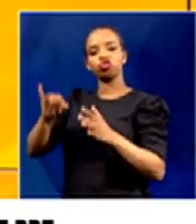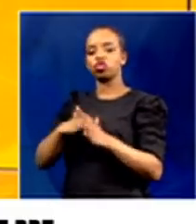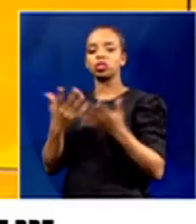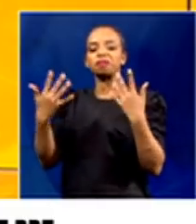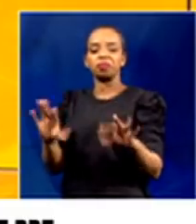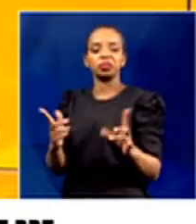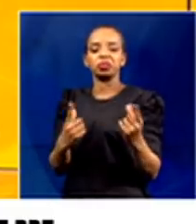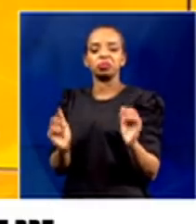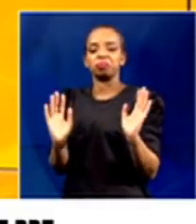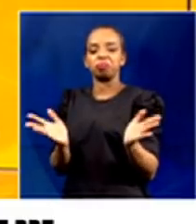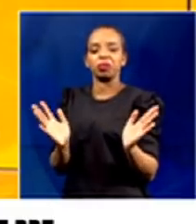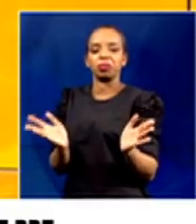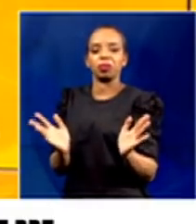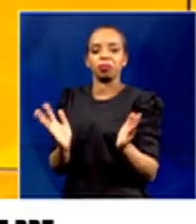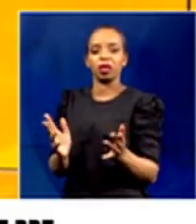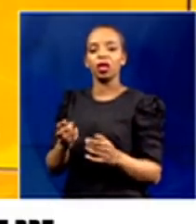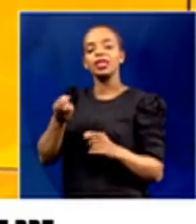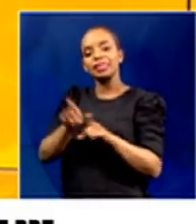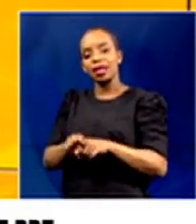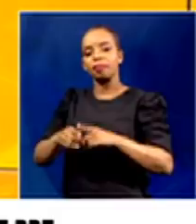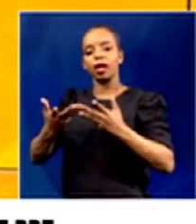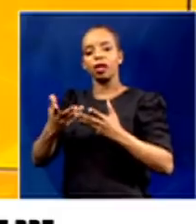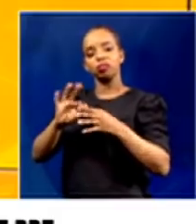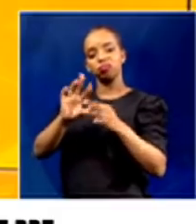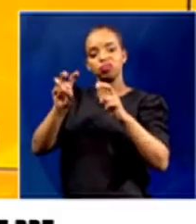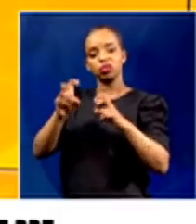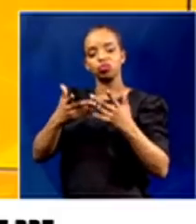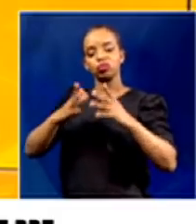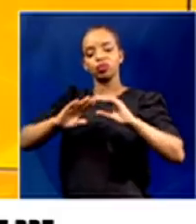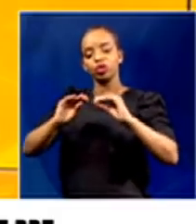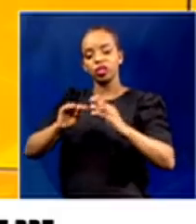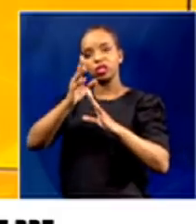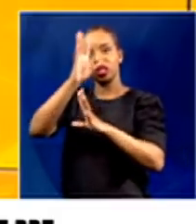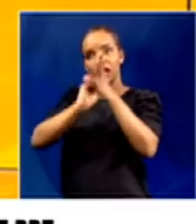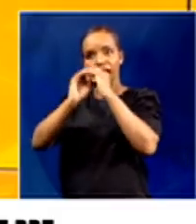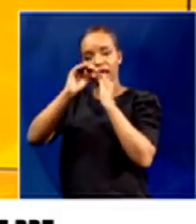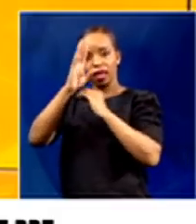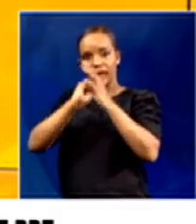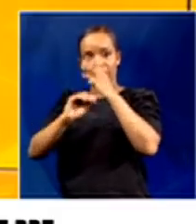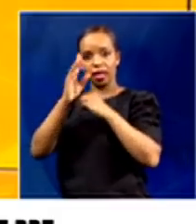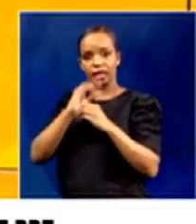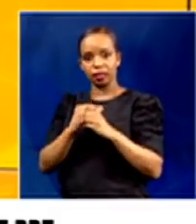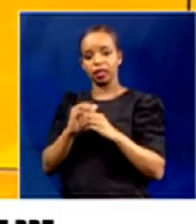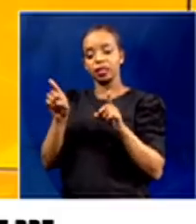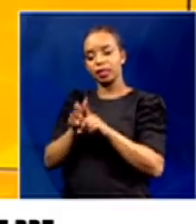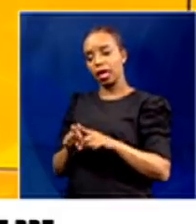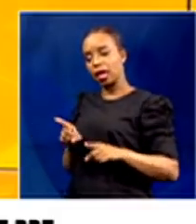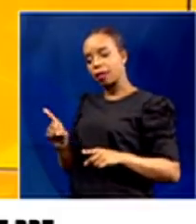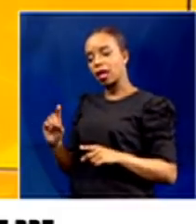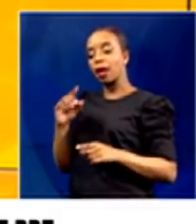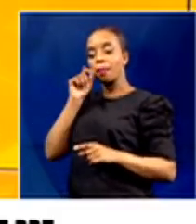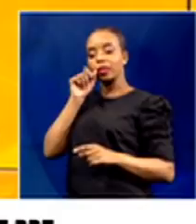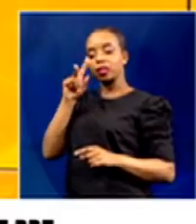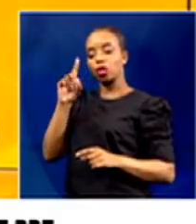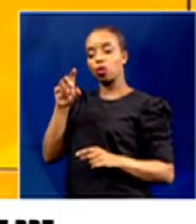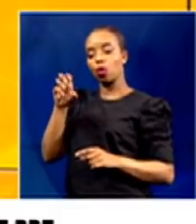exercise as far as learning and teaching is concerned? And also just speaking to the disruption that Mr. DeLopi mentions, as it